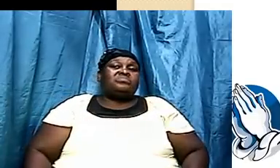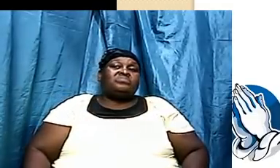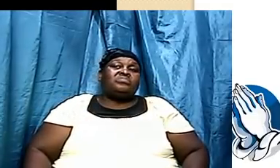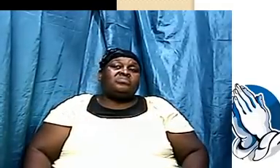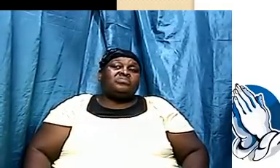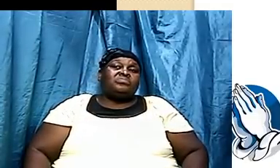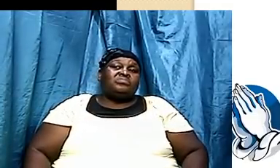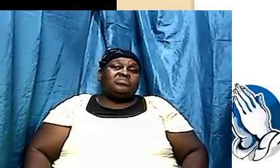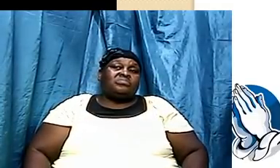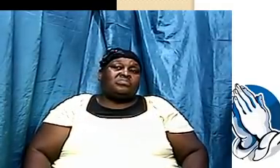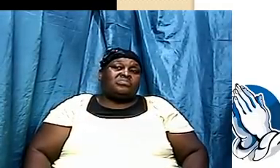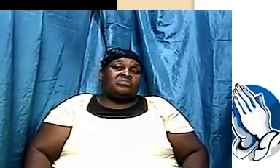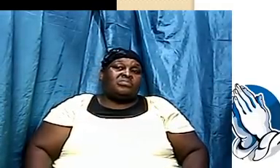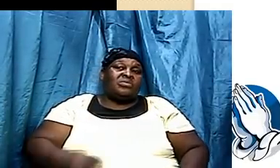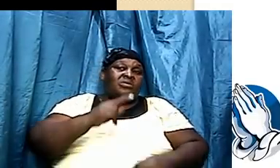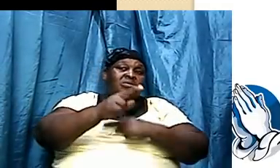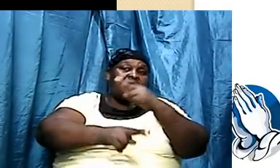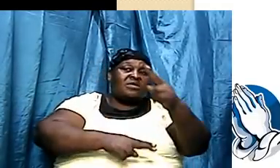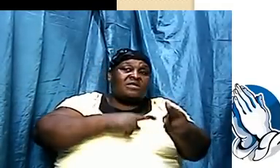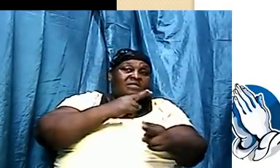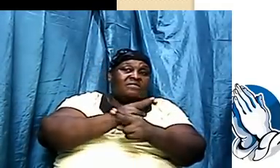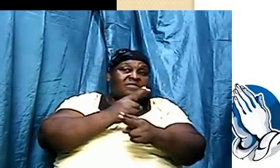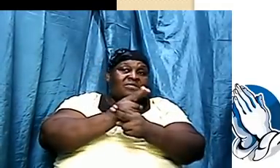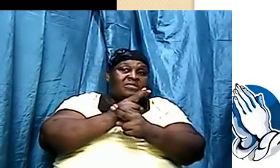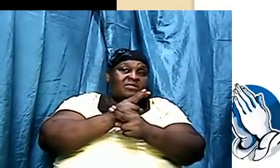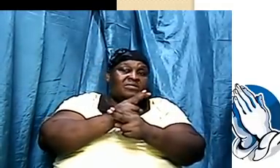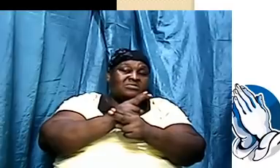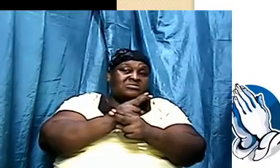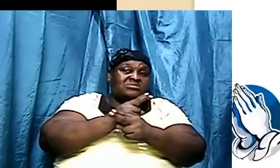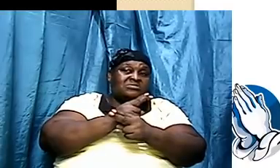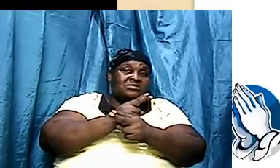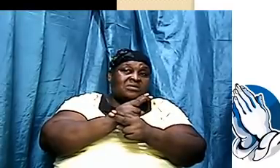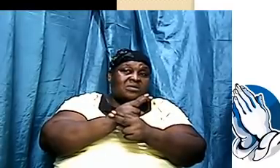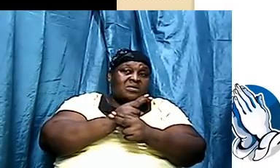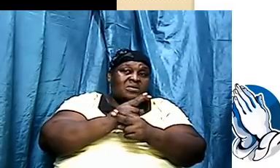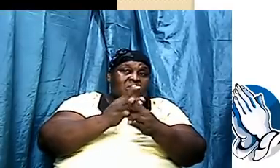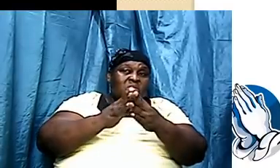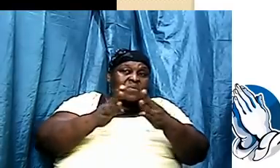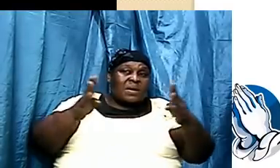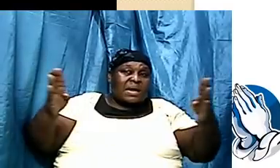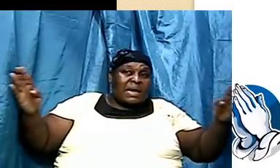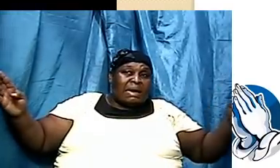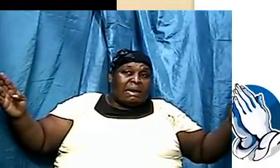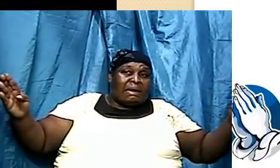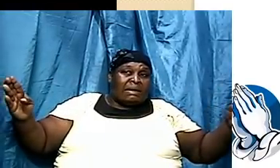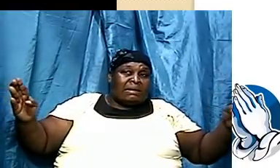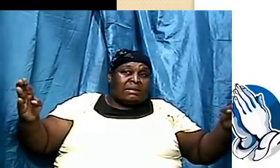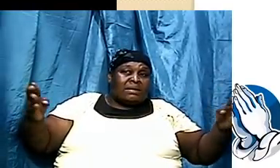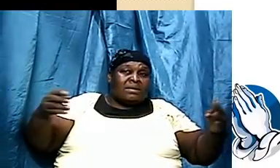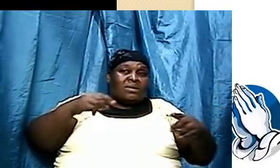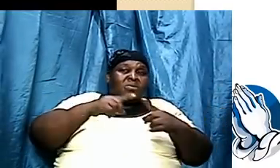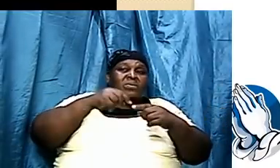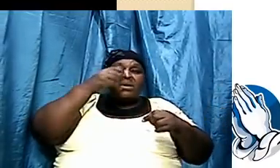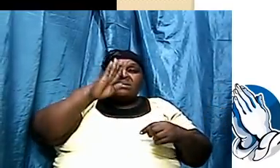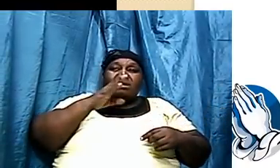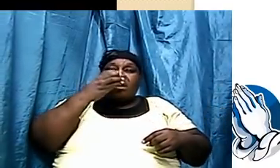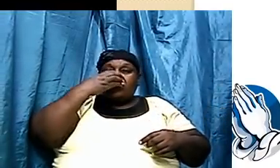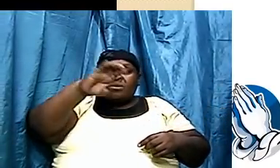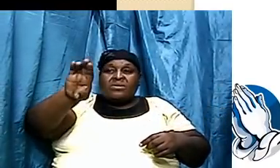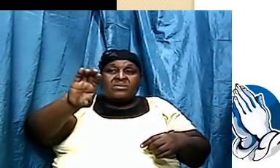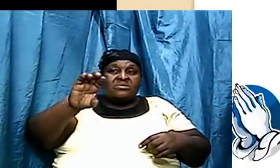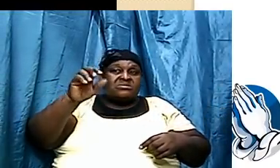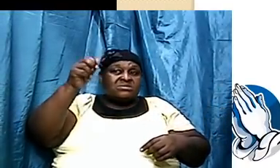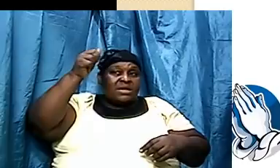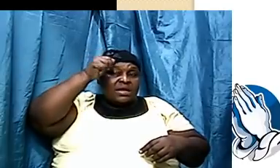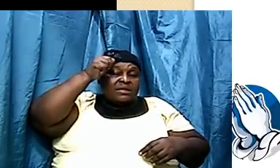universe wide degeneration began with God's curse to Adam when God cursed Adam in Genesis chapter